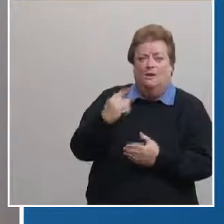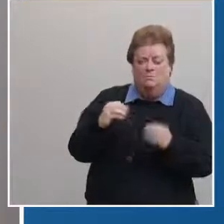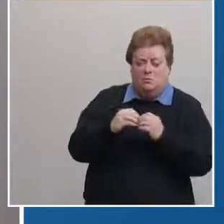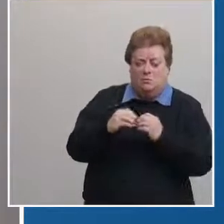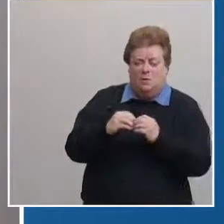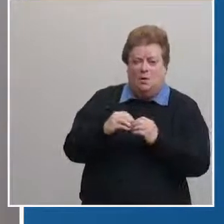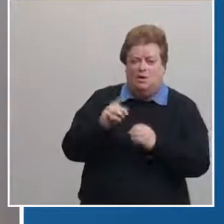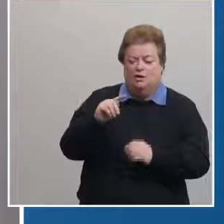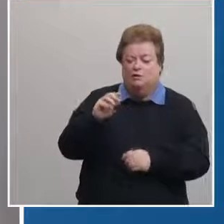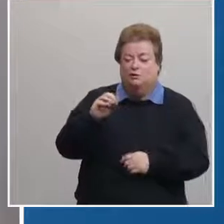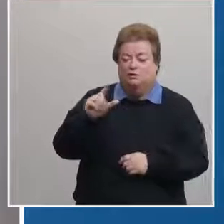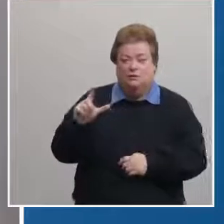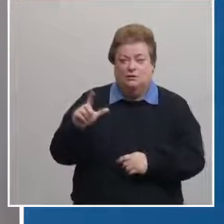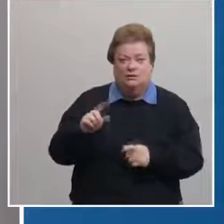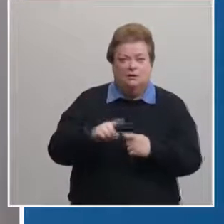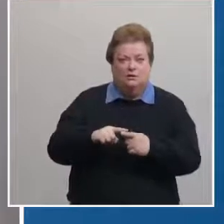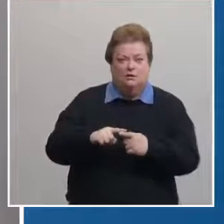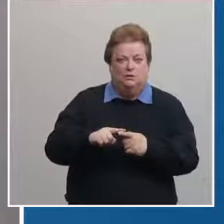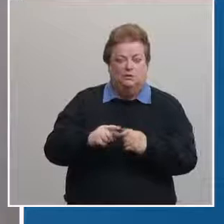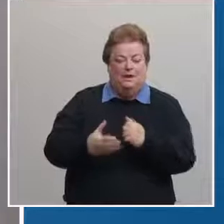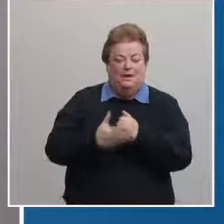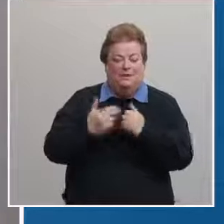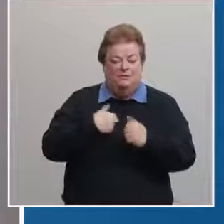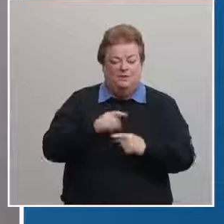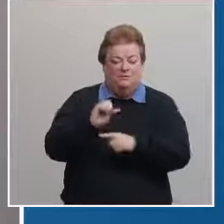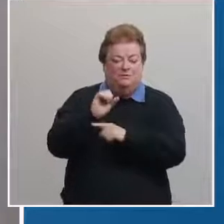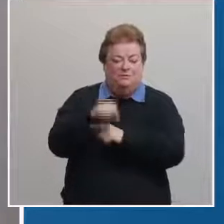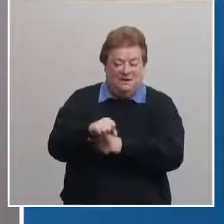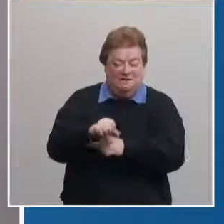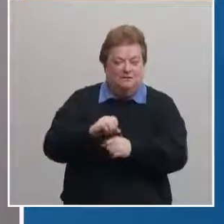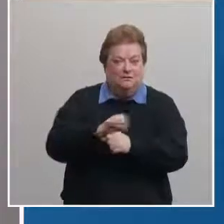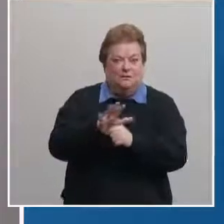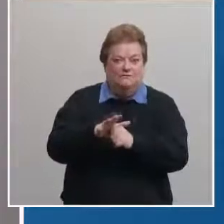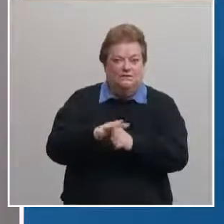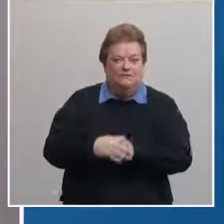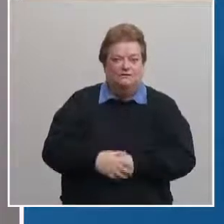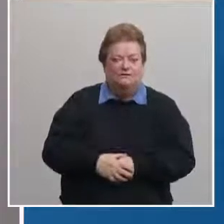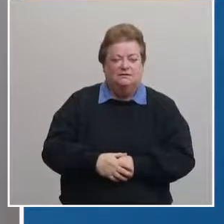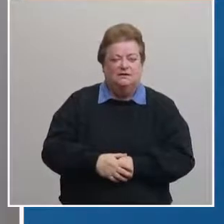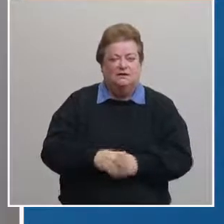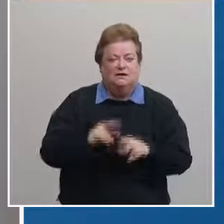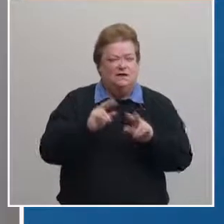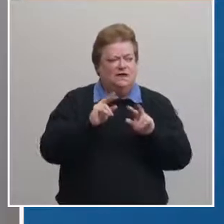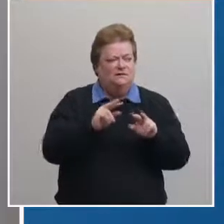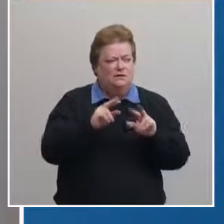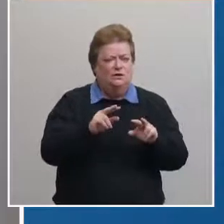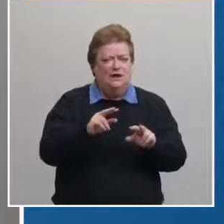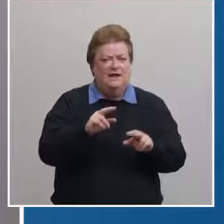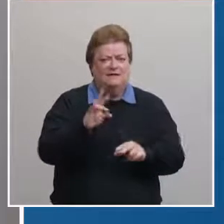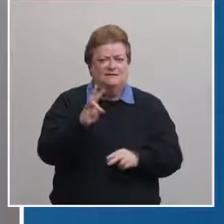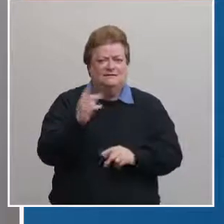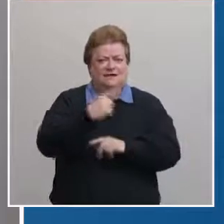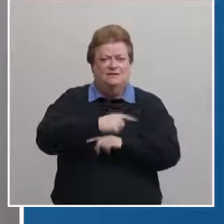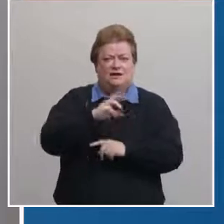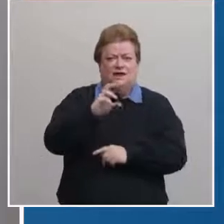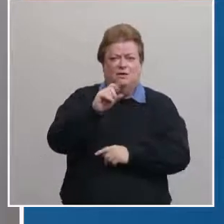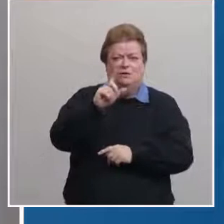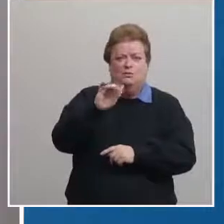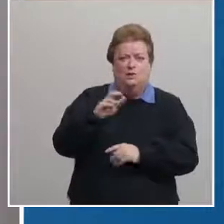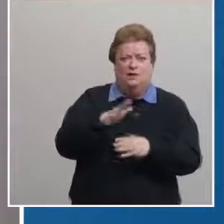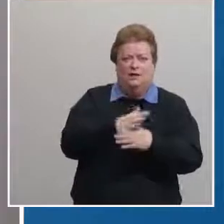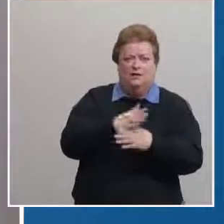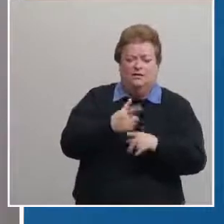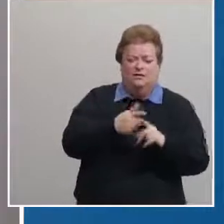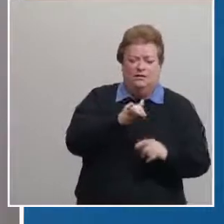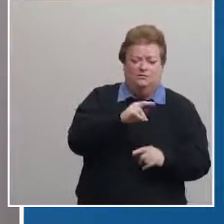tool to beat this virus if you look at our seven day rolling average from january 3rd to the